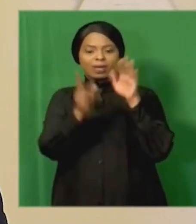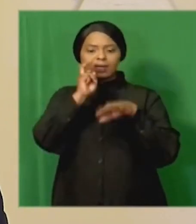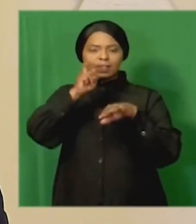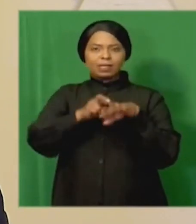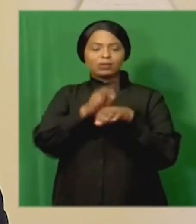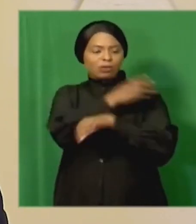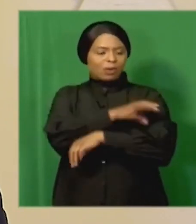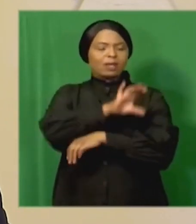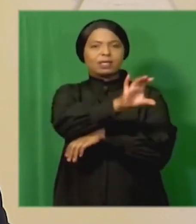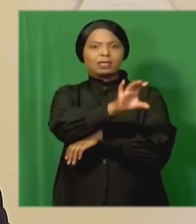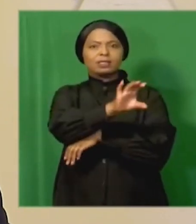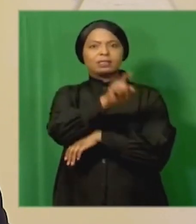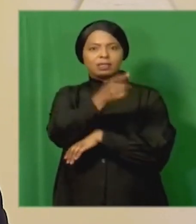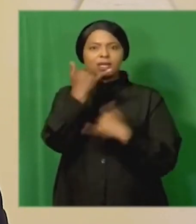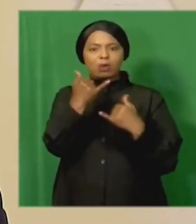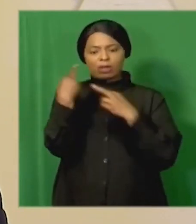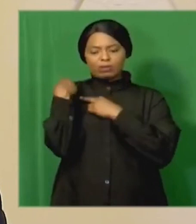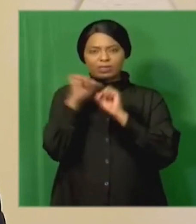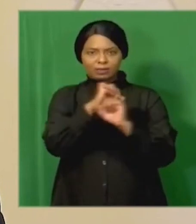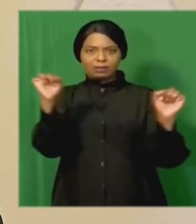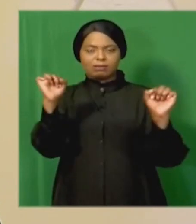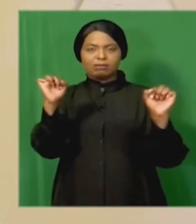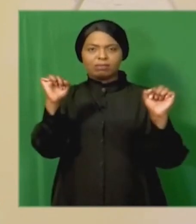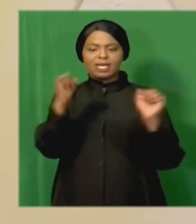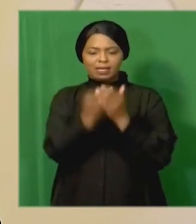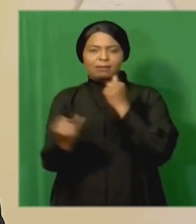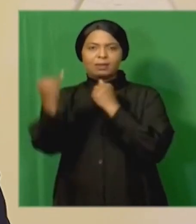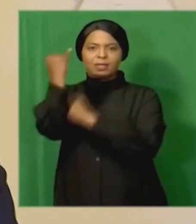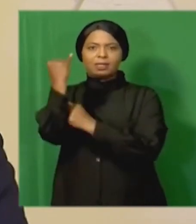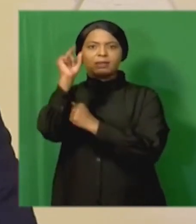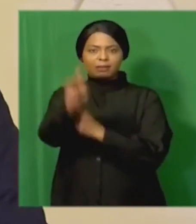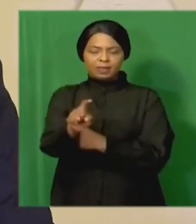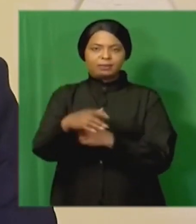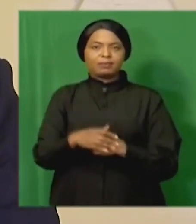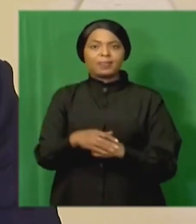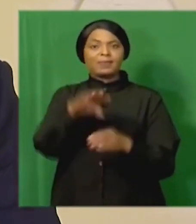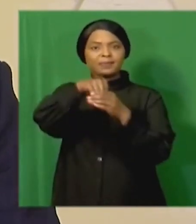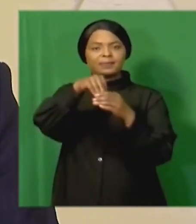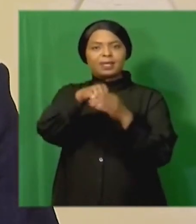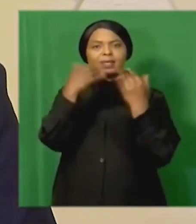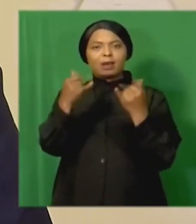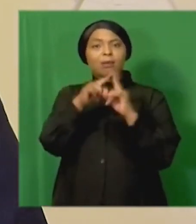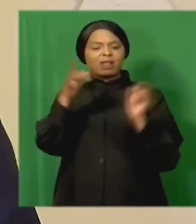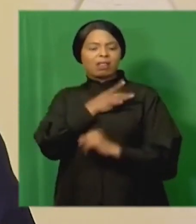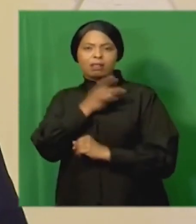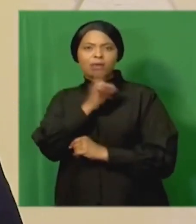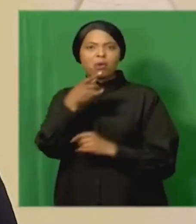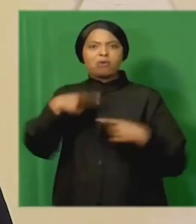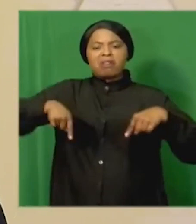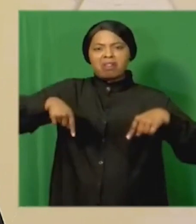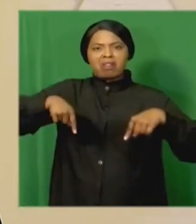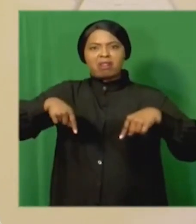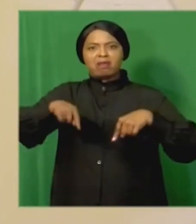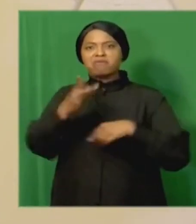to exercise their responsibilities independently within without any fear or favor or